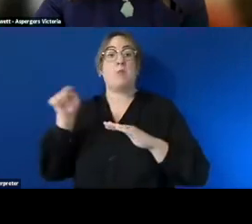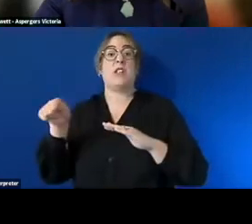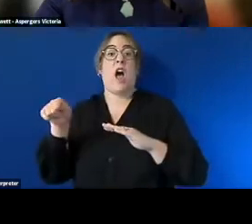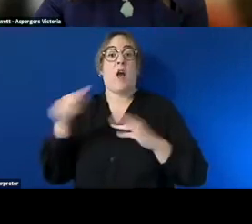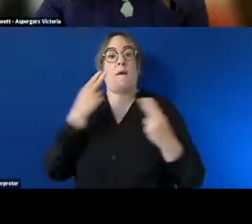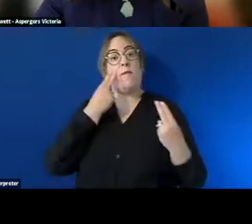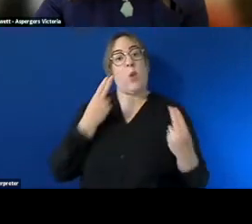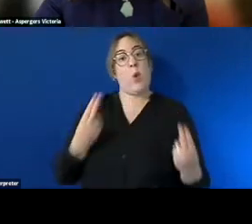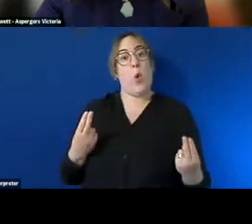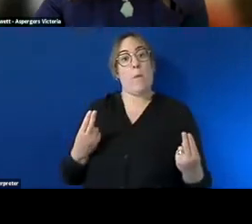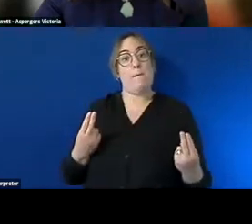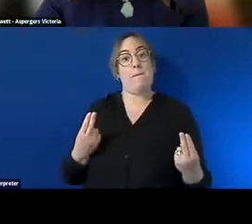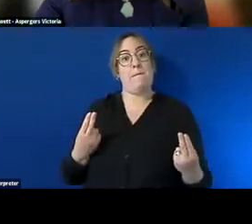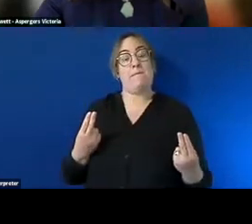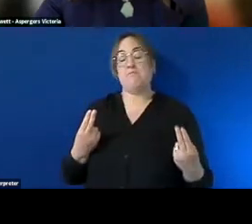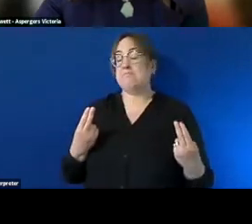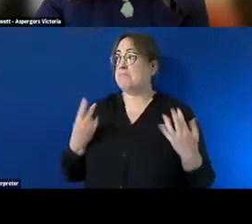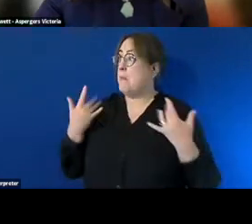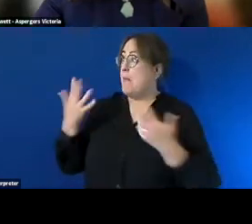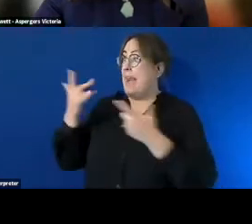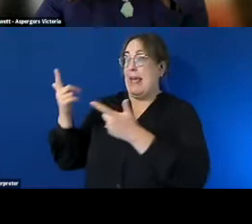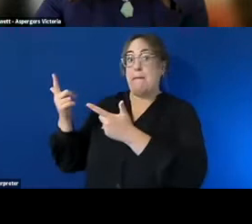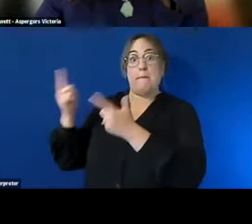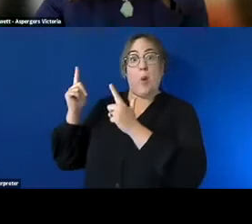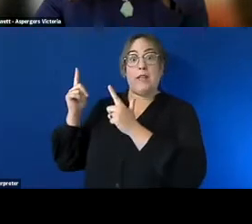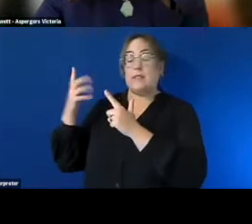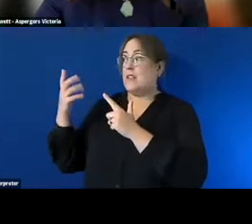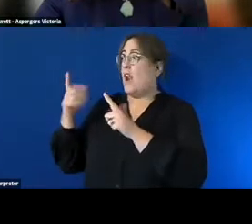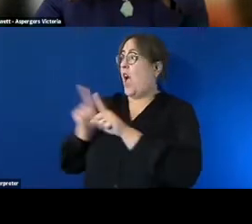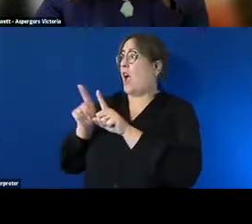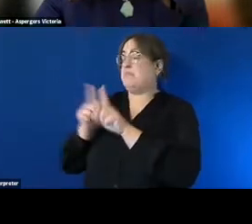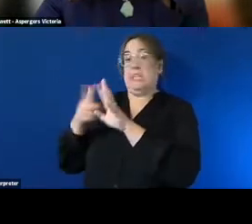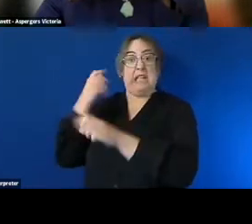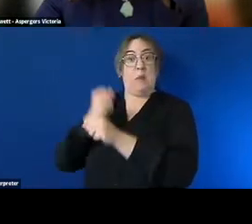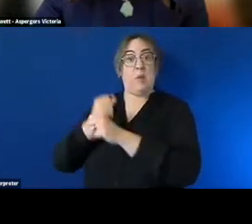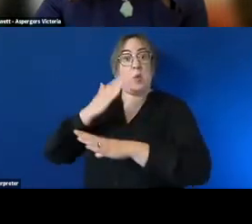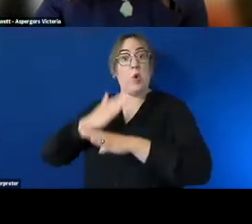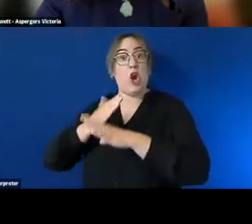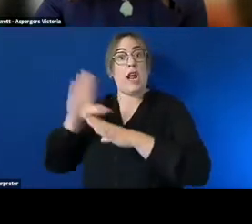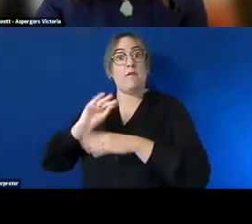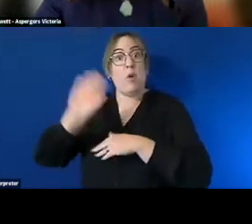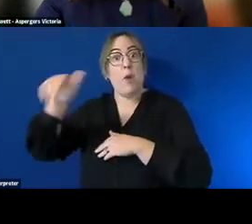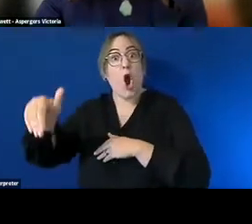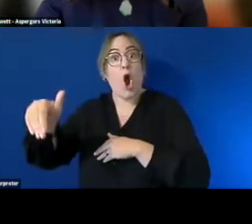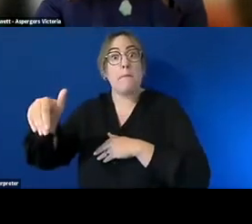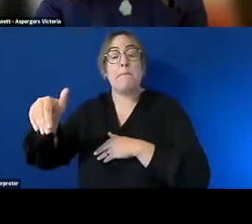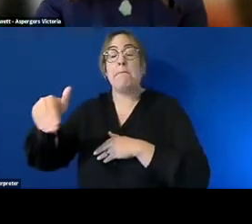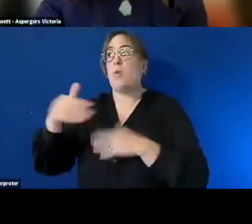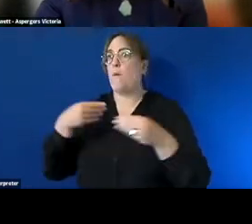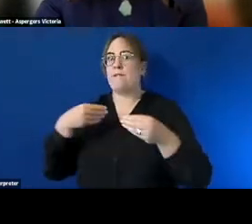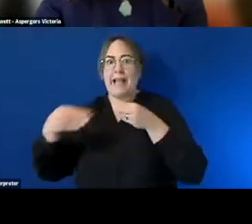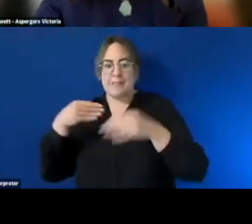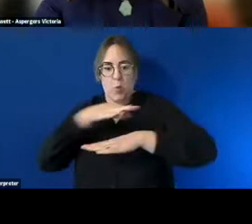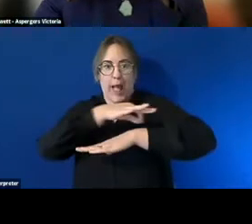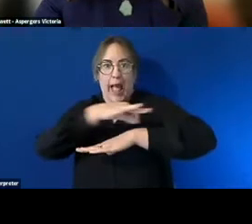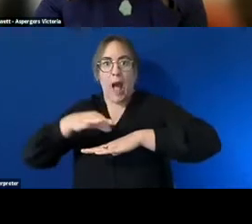has forced a lot of employers to do that for example working from home having more flexible um hours and